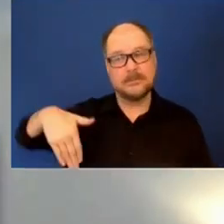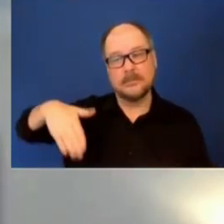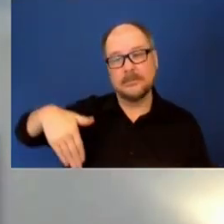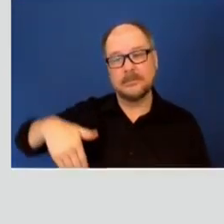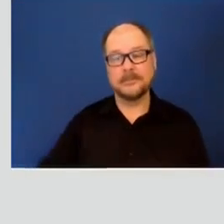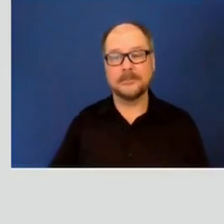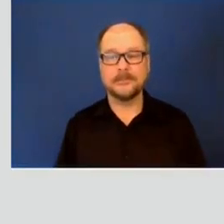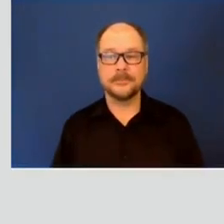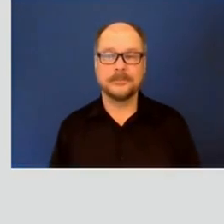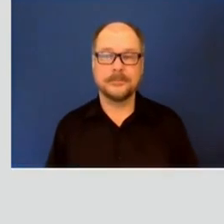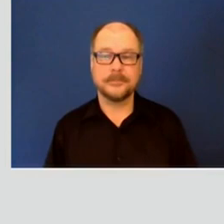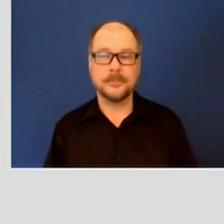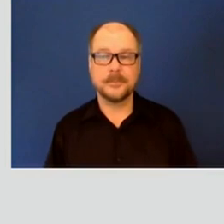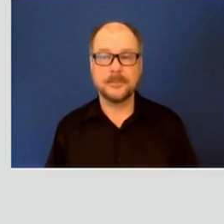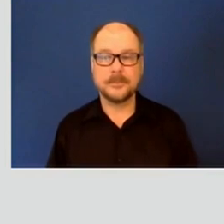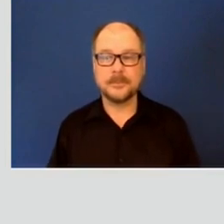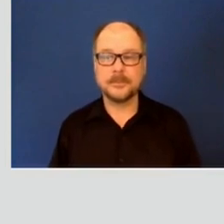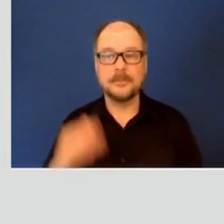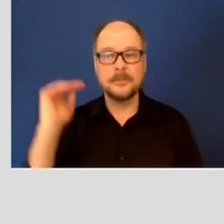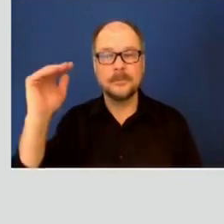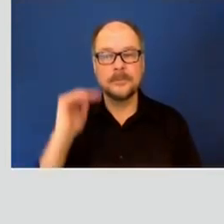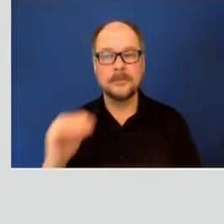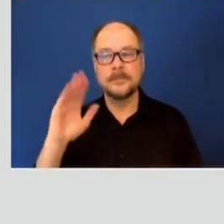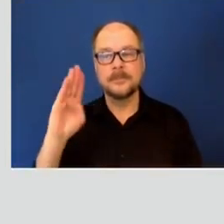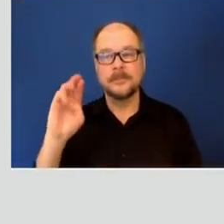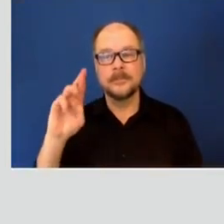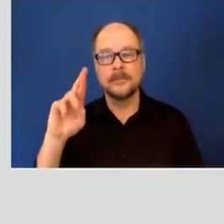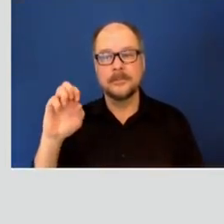Next question, Brett Jensen, WBT Radio.